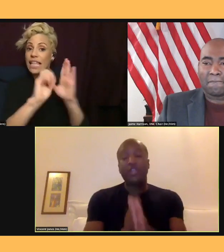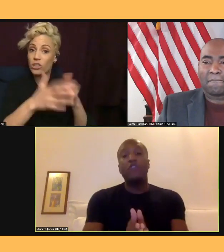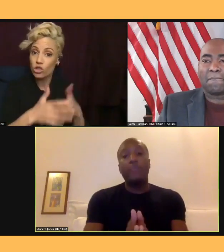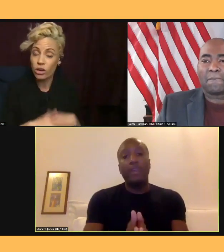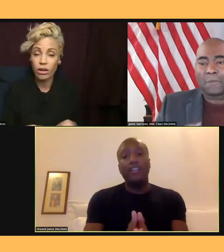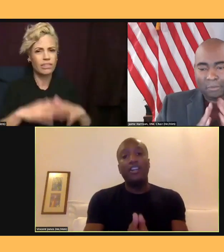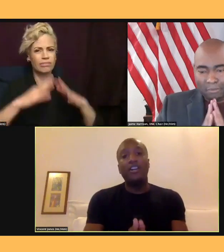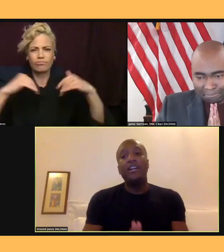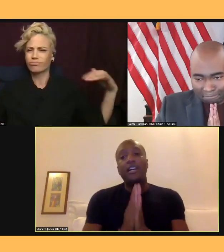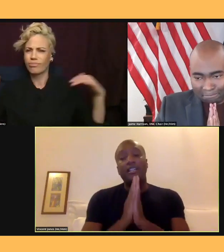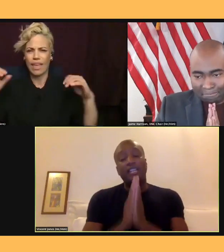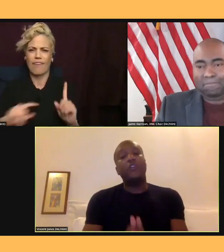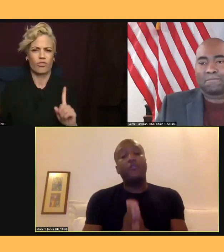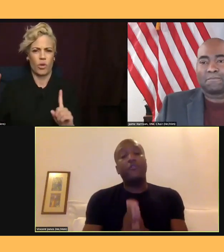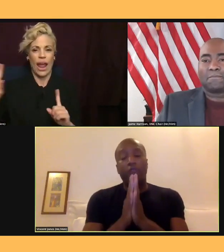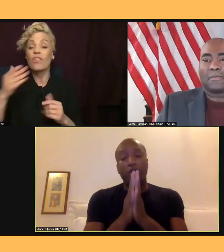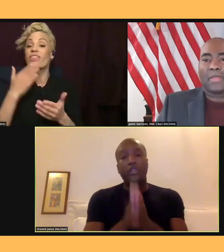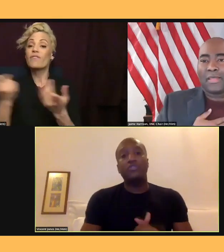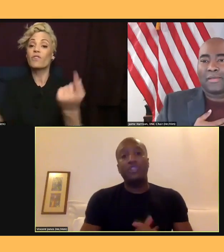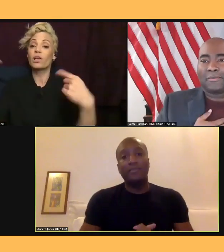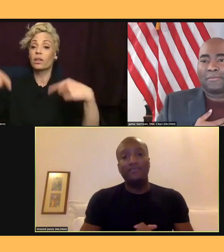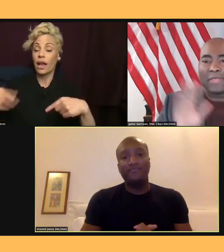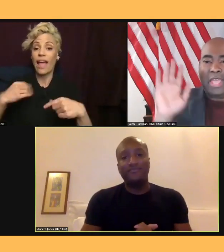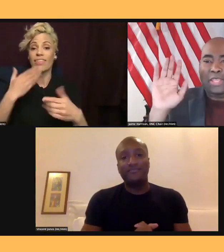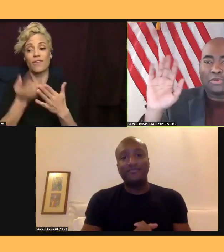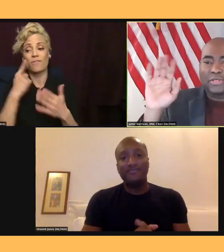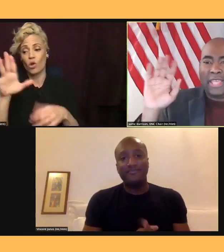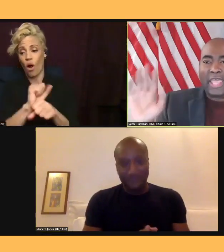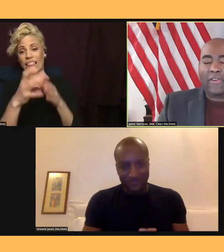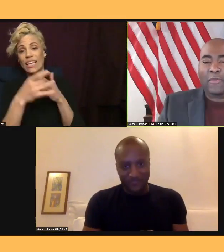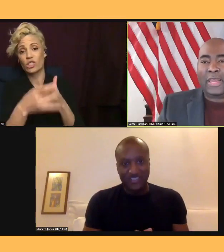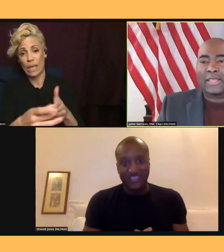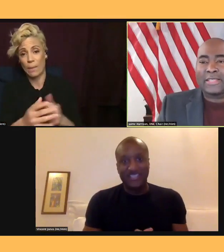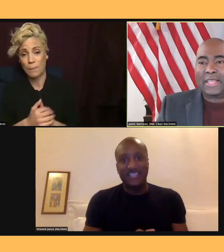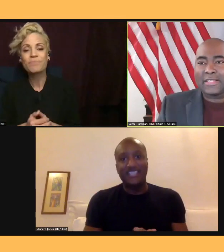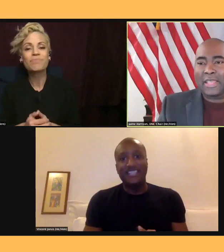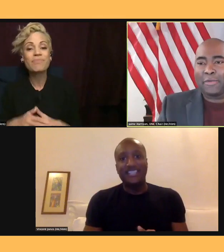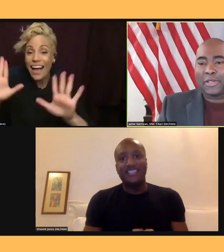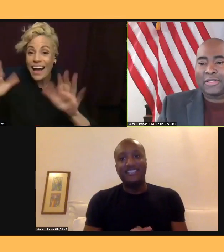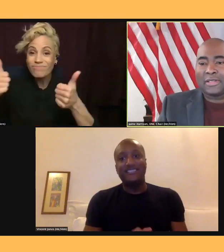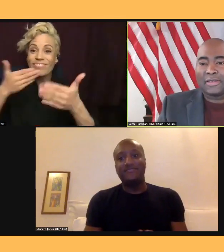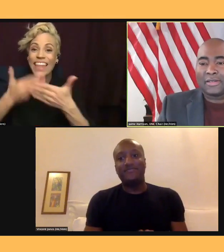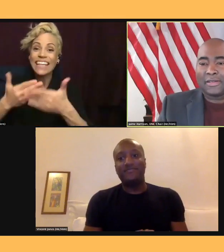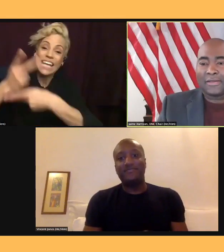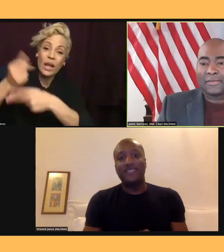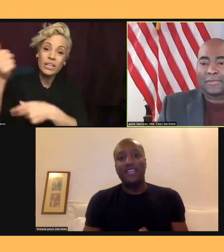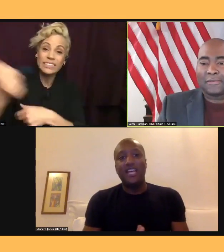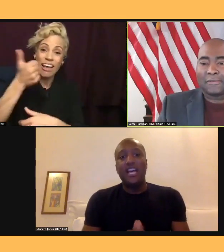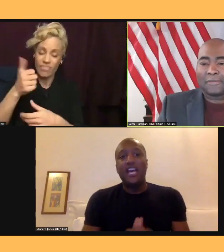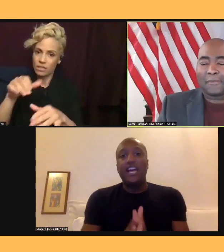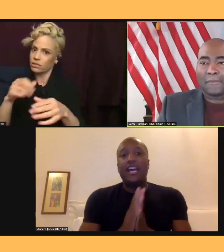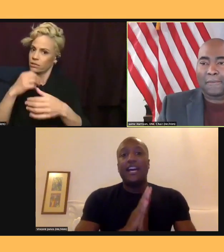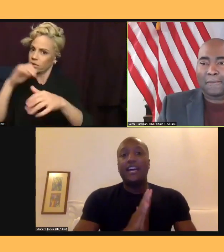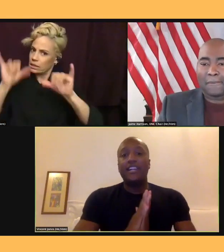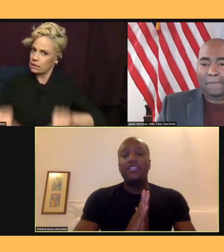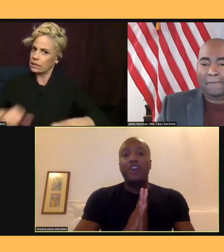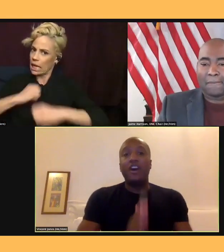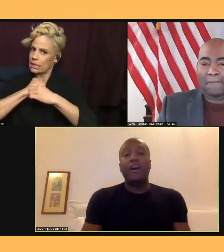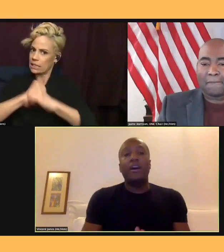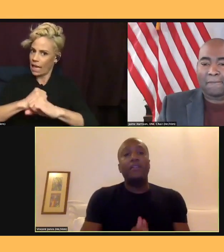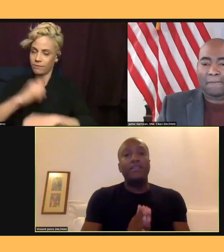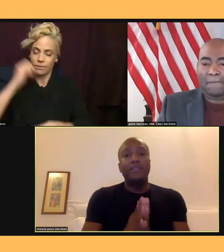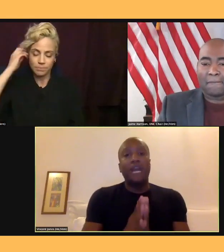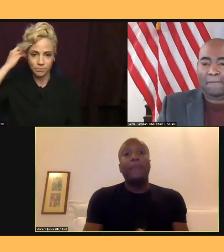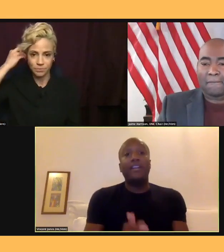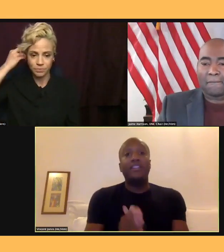and thank you for your leadership. Thank you. Take care, everybody, and stay safe, please. And talk about not being